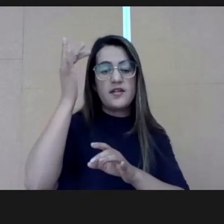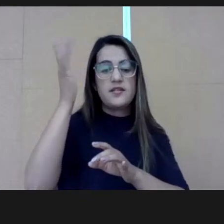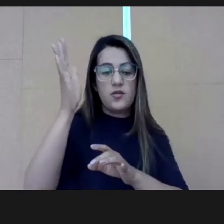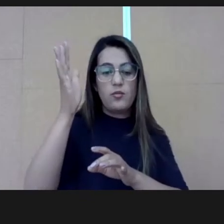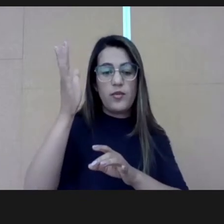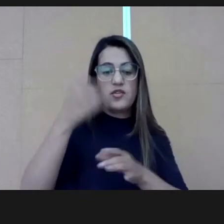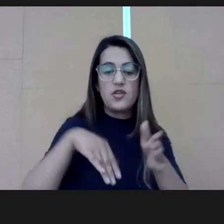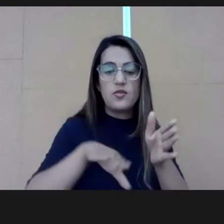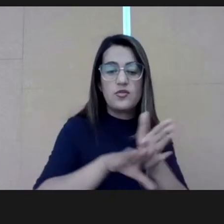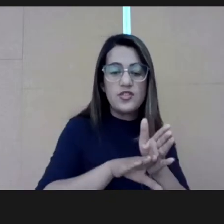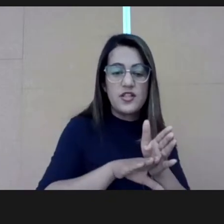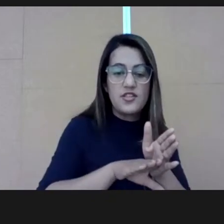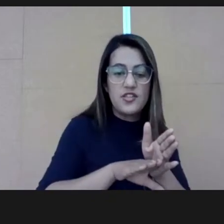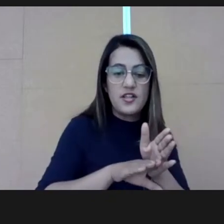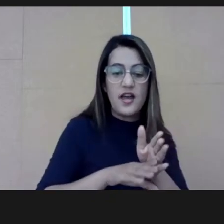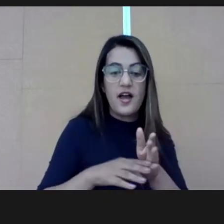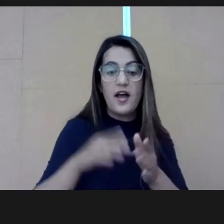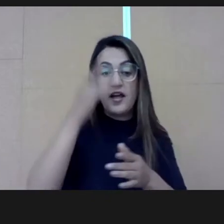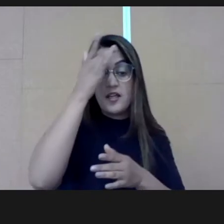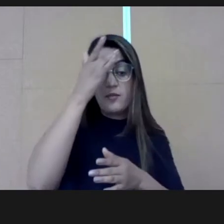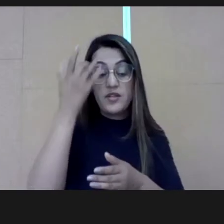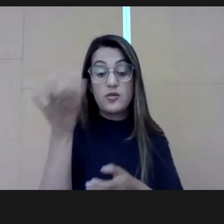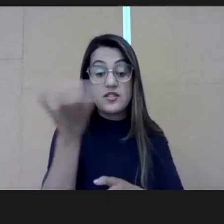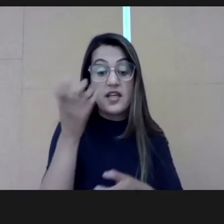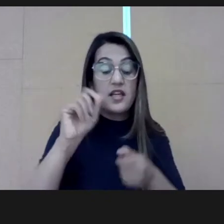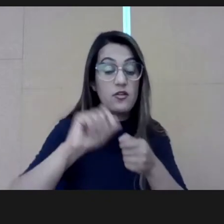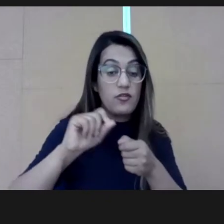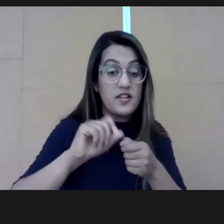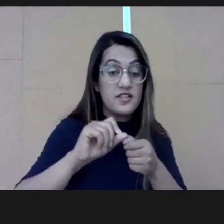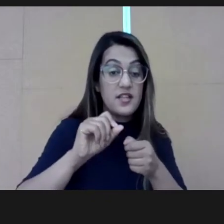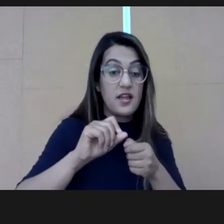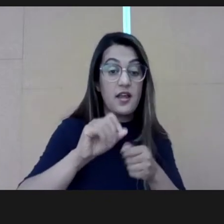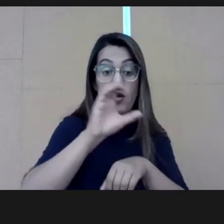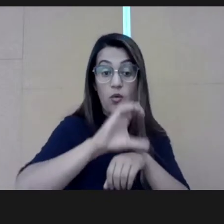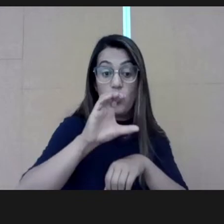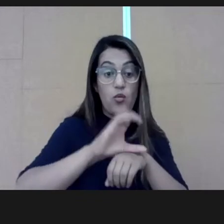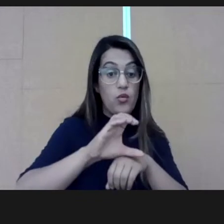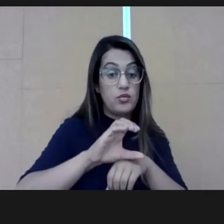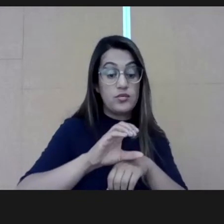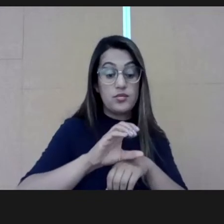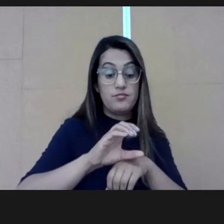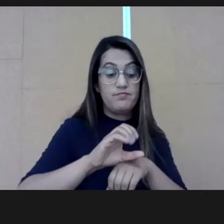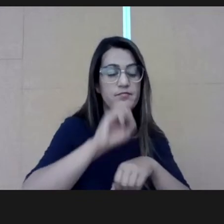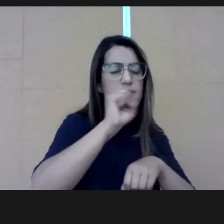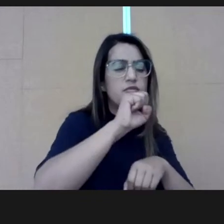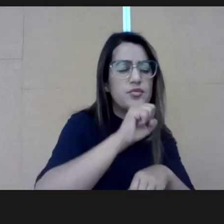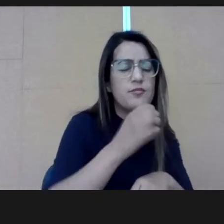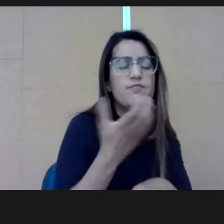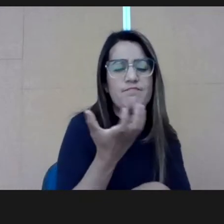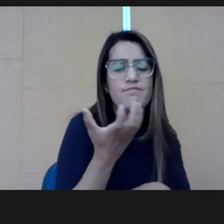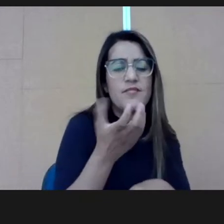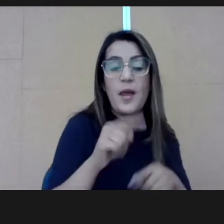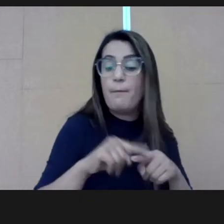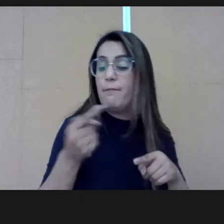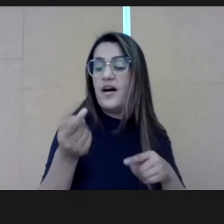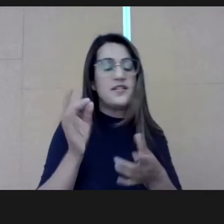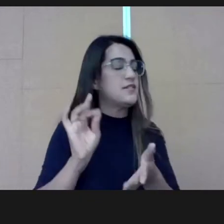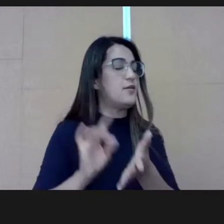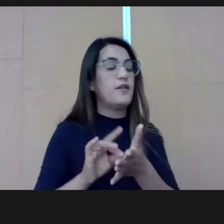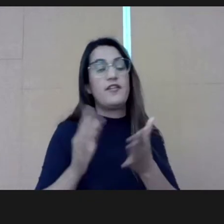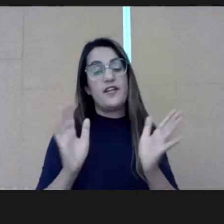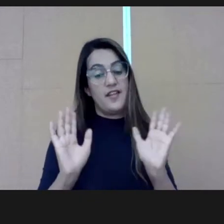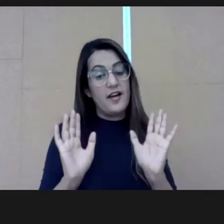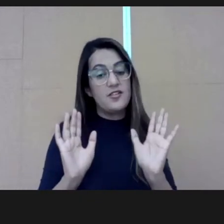thought that a lot of people, and would come to us very easily, and this is not real. We had a worksheet